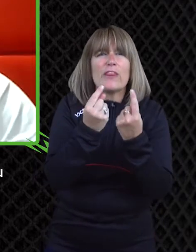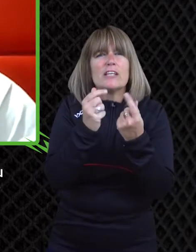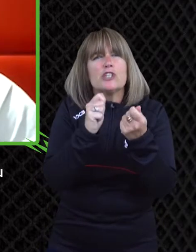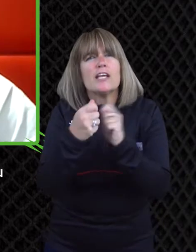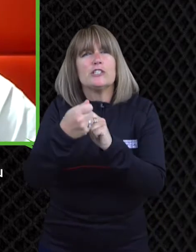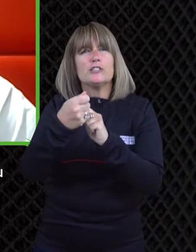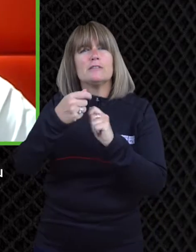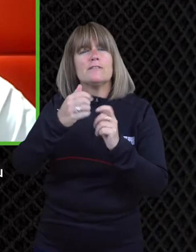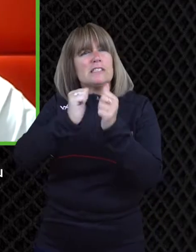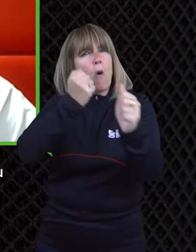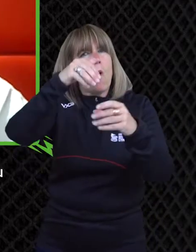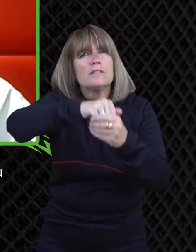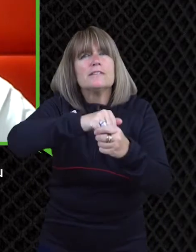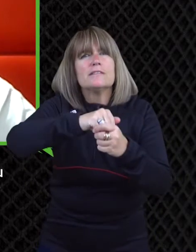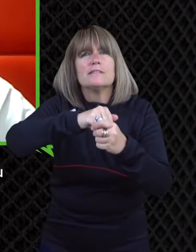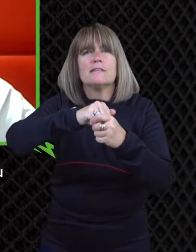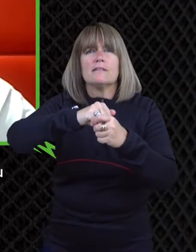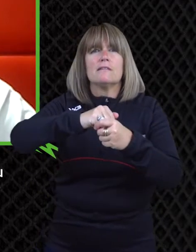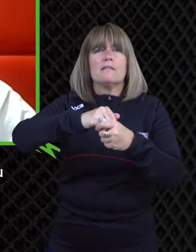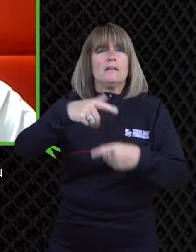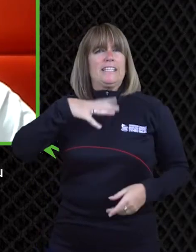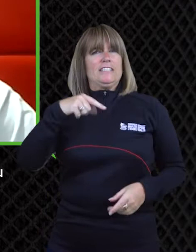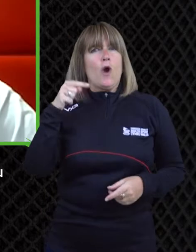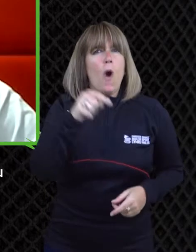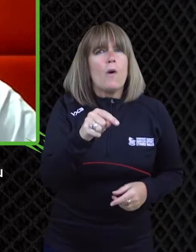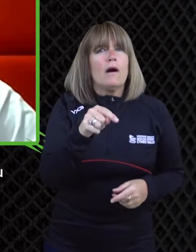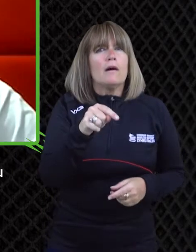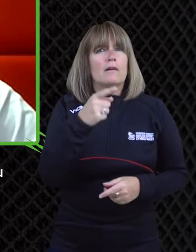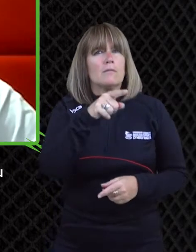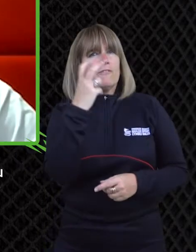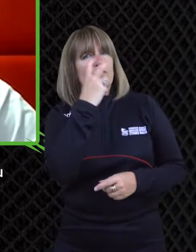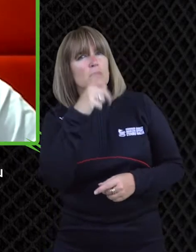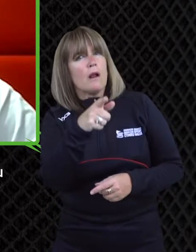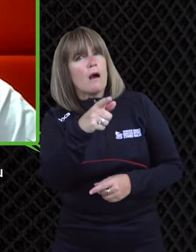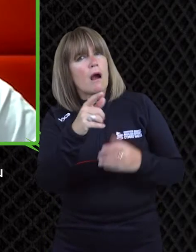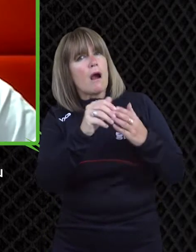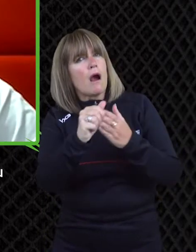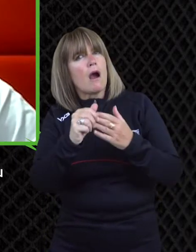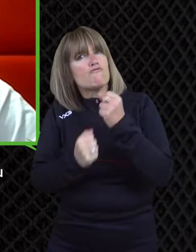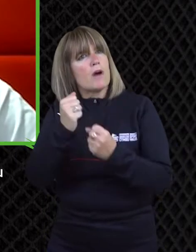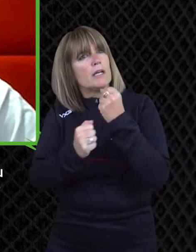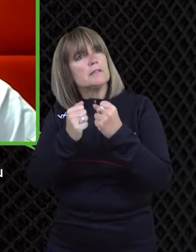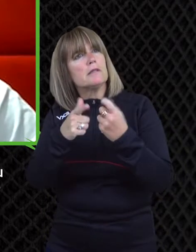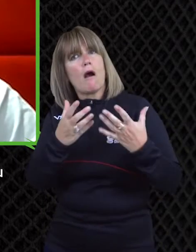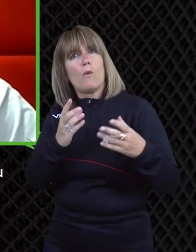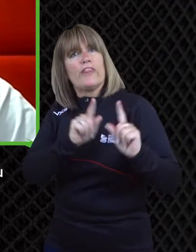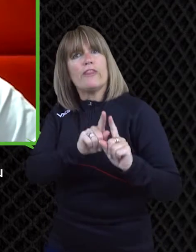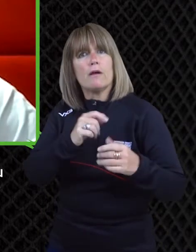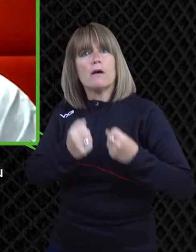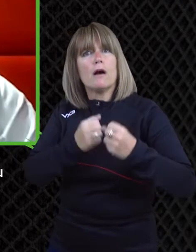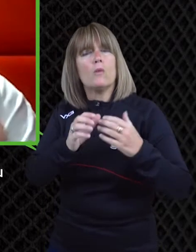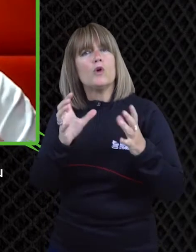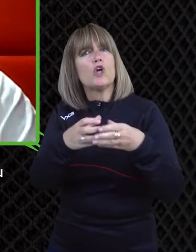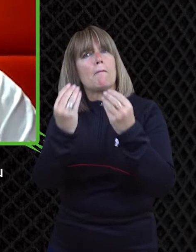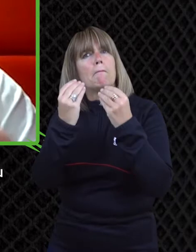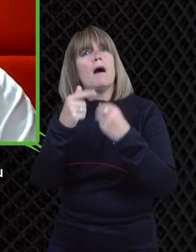the small things um and it's these little changes in the way we uh give uh do sport